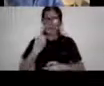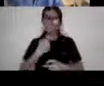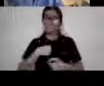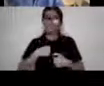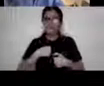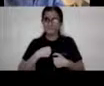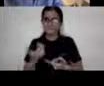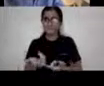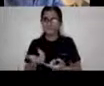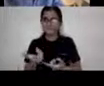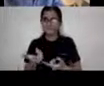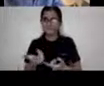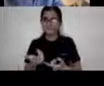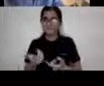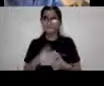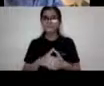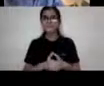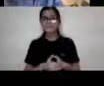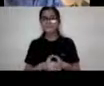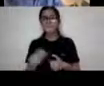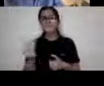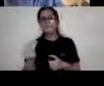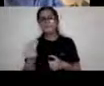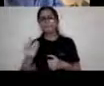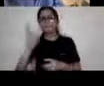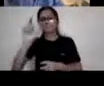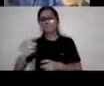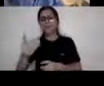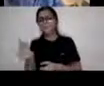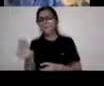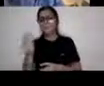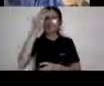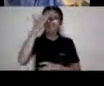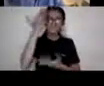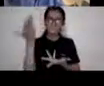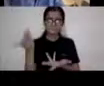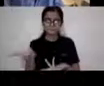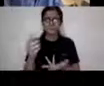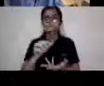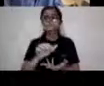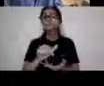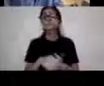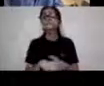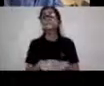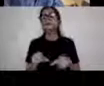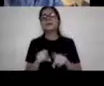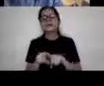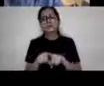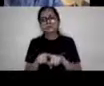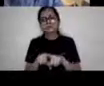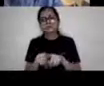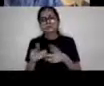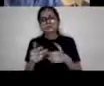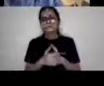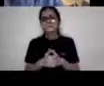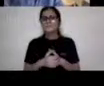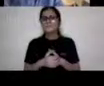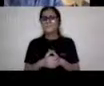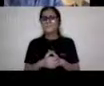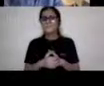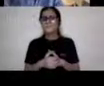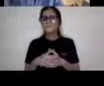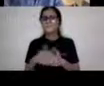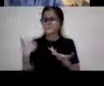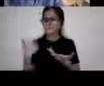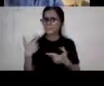Simi Linton, who some of you may know. Um, and, um, there's a little bit, I mean, since, uh, uh, we got the